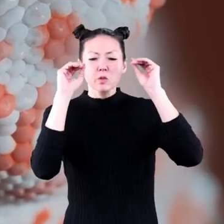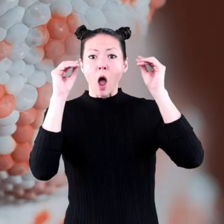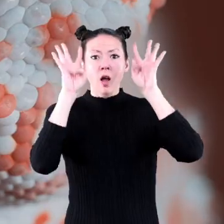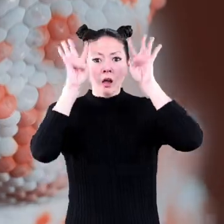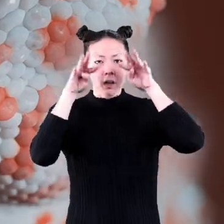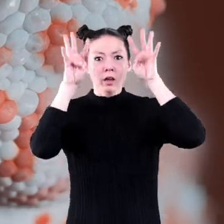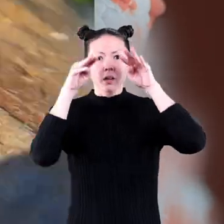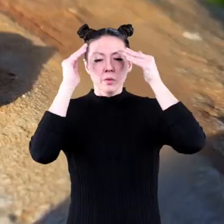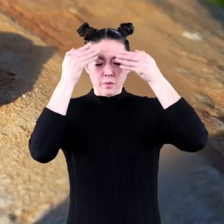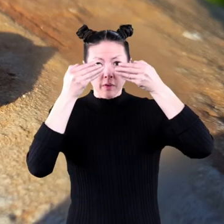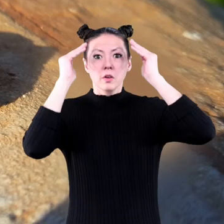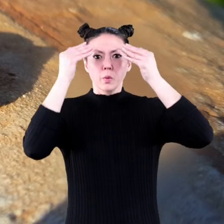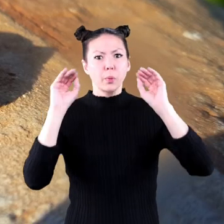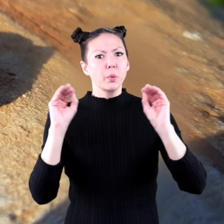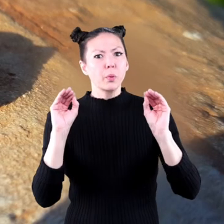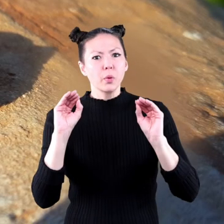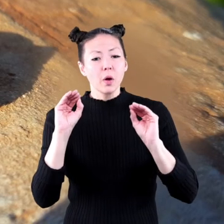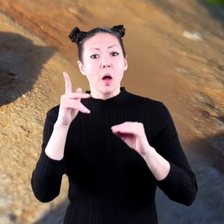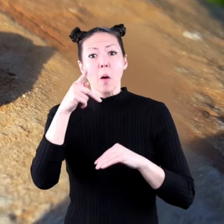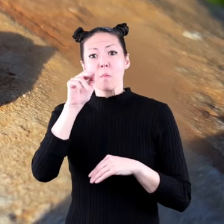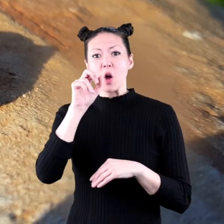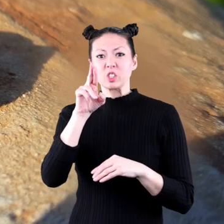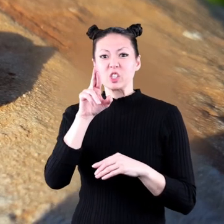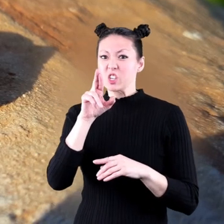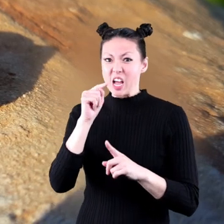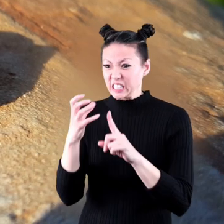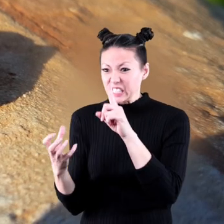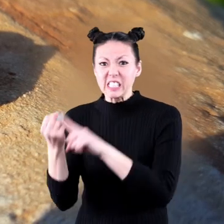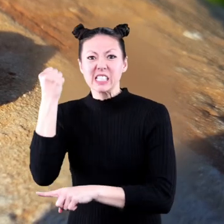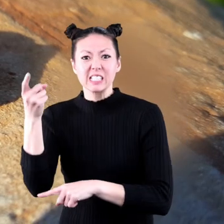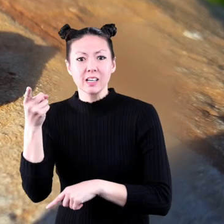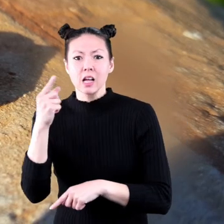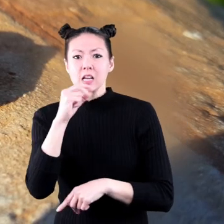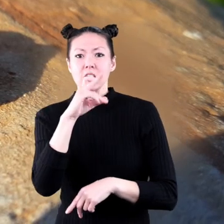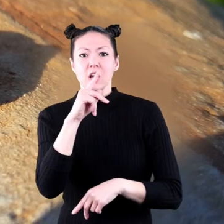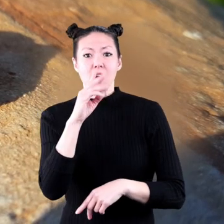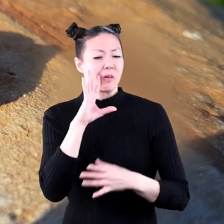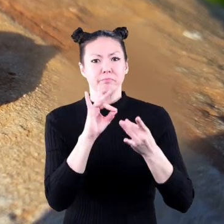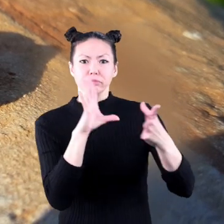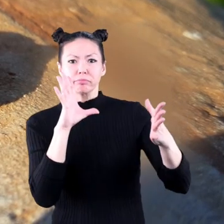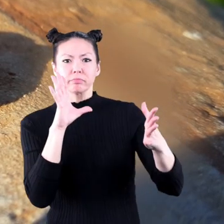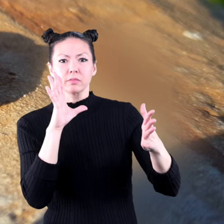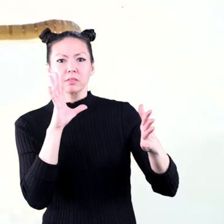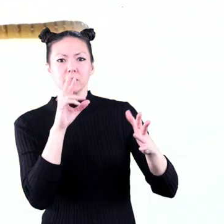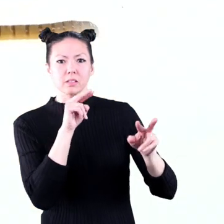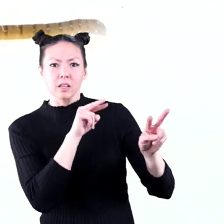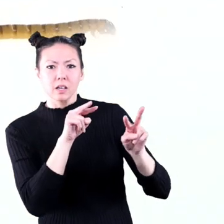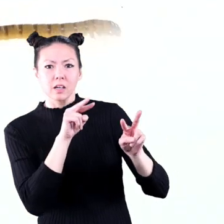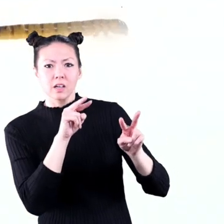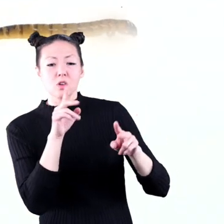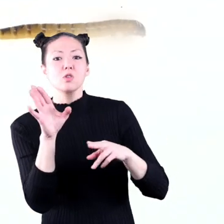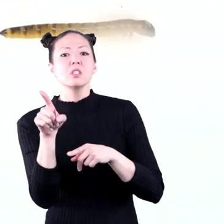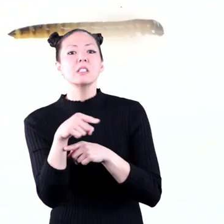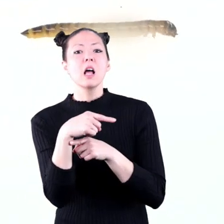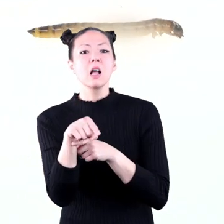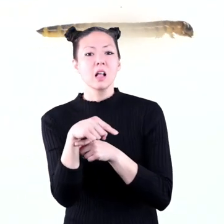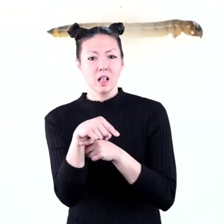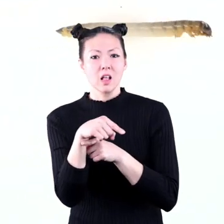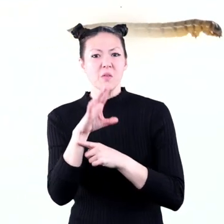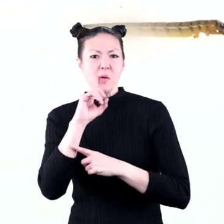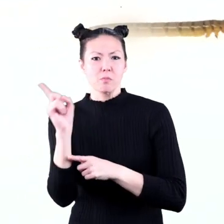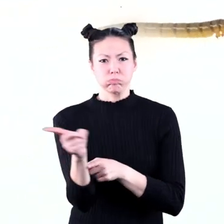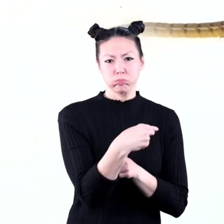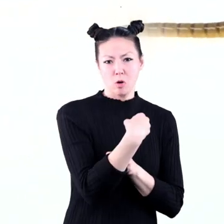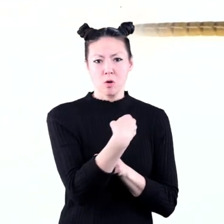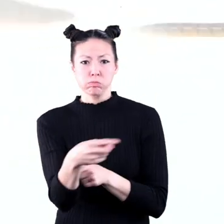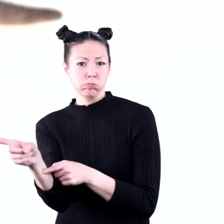eyelids. And if a predator grabs their tail, the gecko will detach it. The tail will then continue to